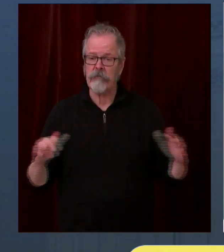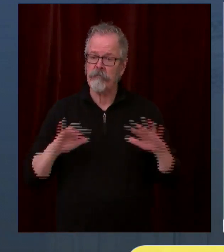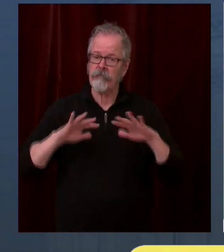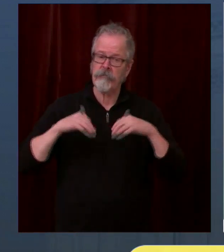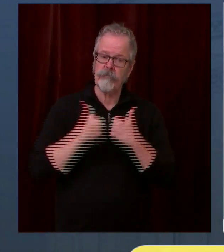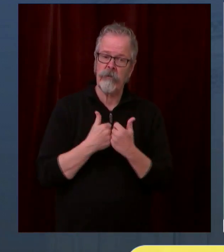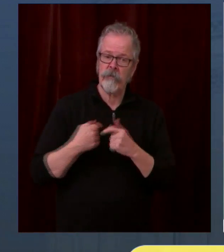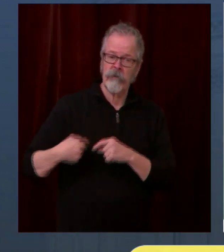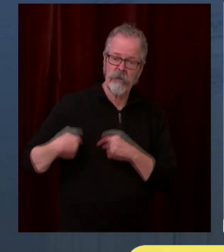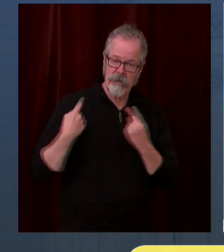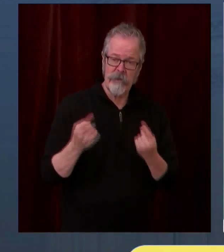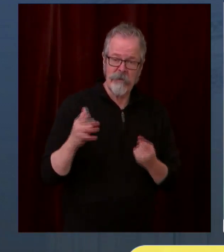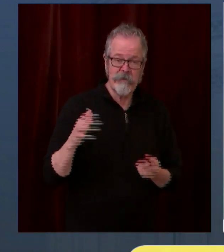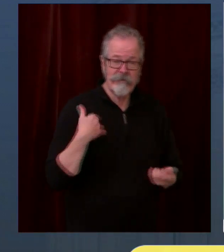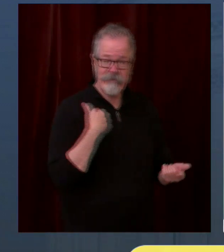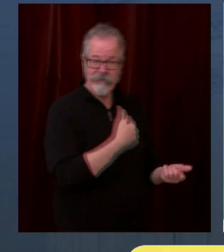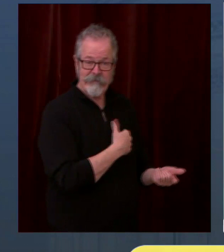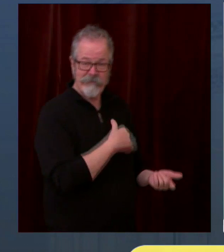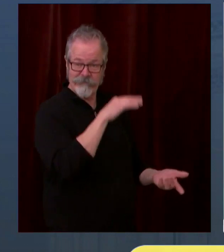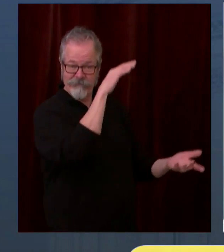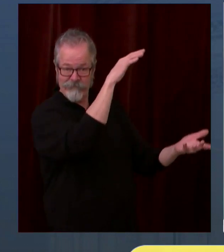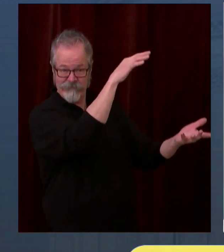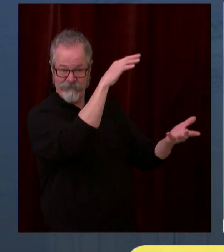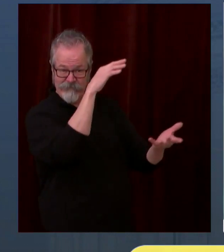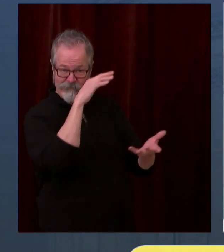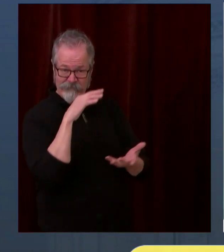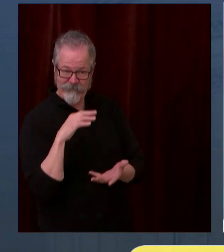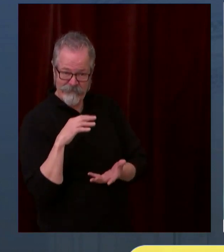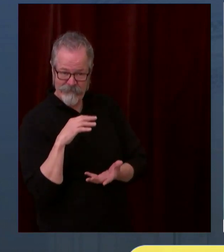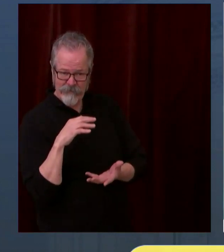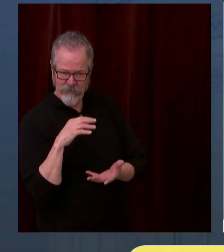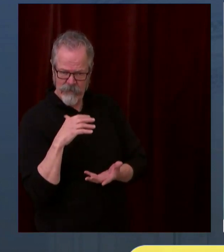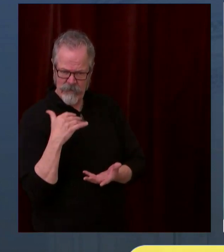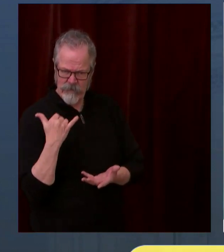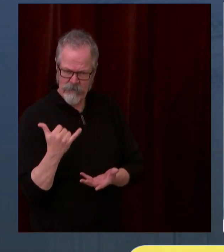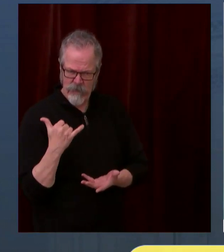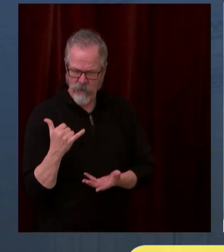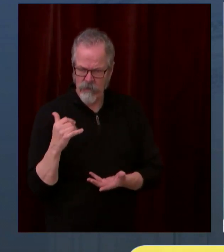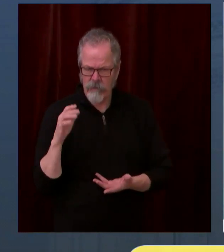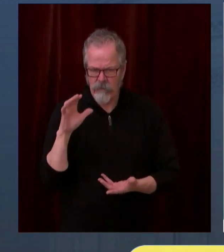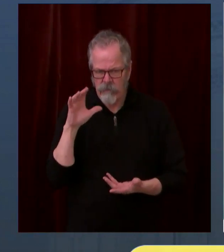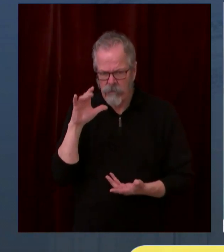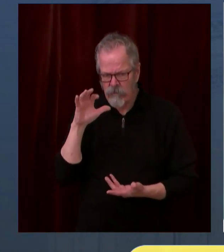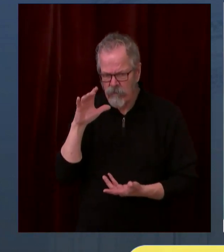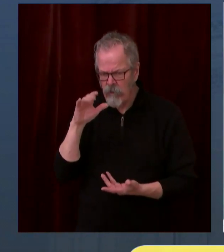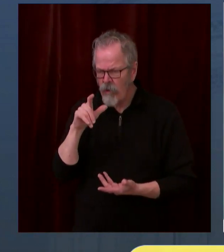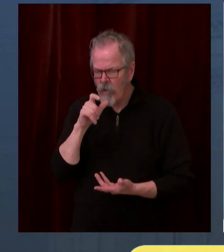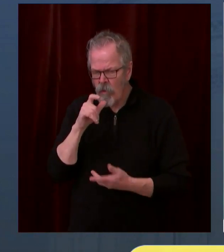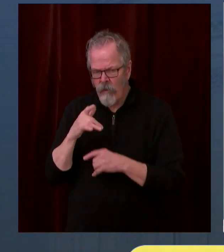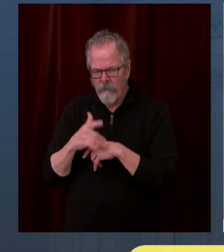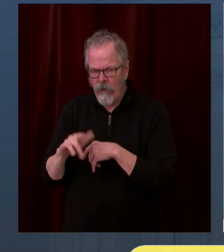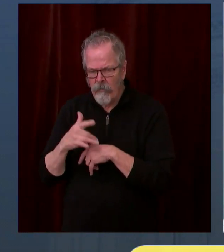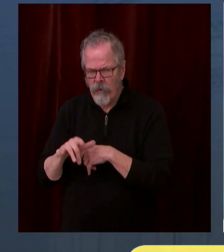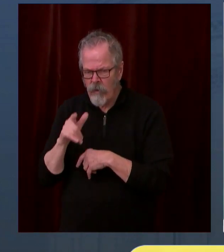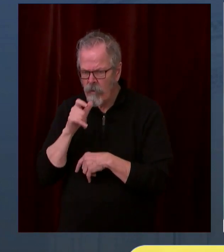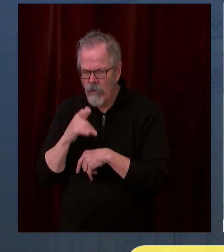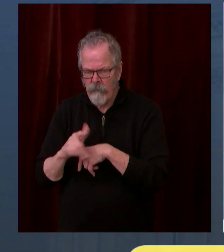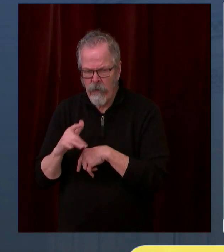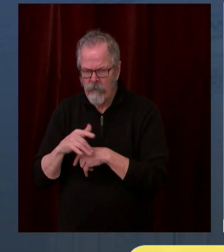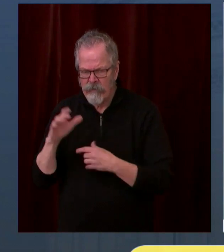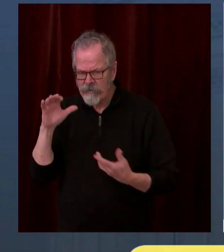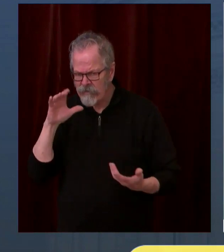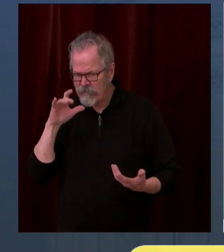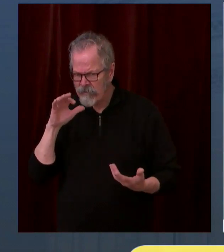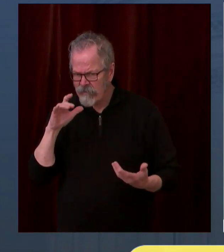We are working to now and now that we're moving into broader faces, phases, put all of that information on our website of